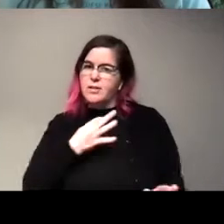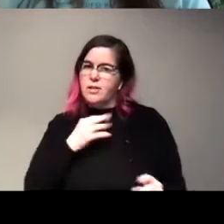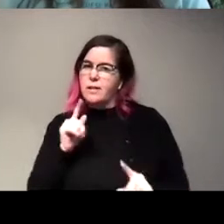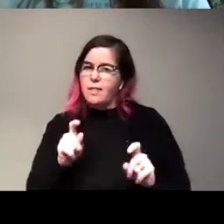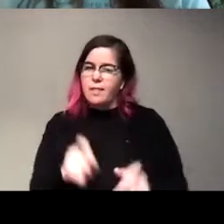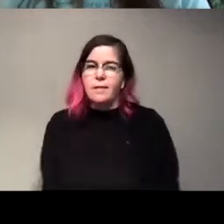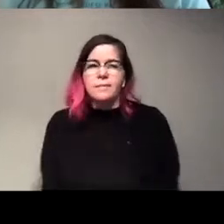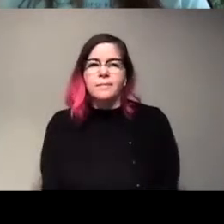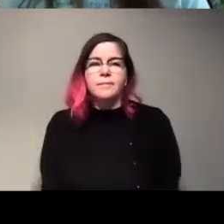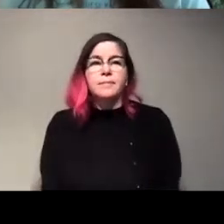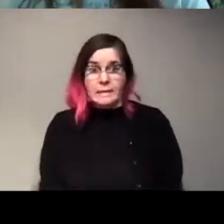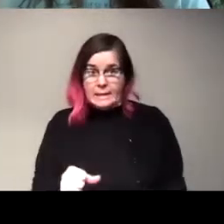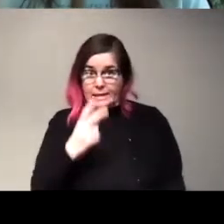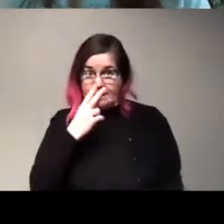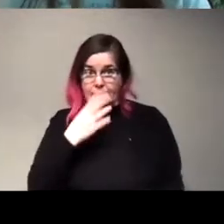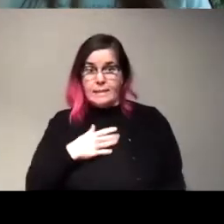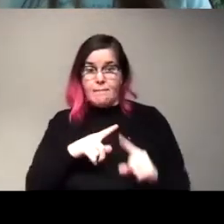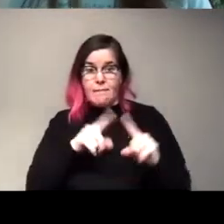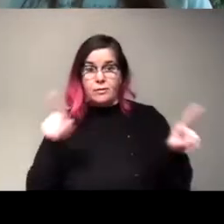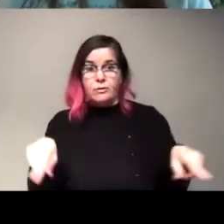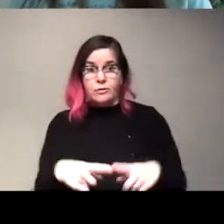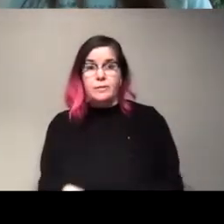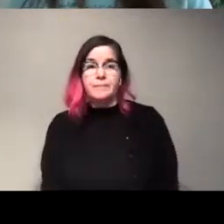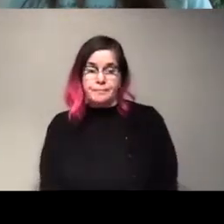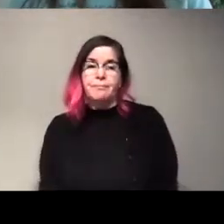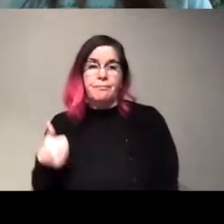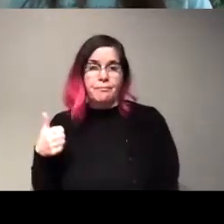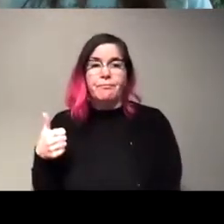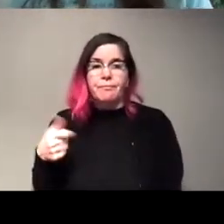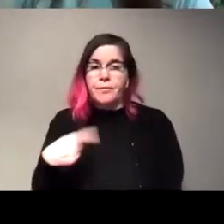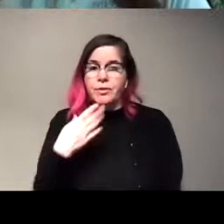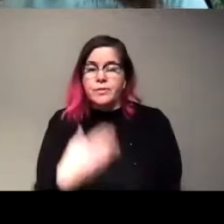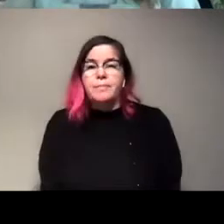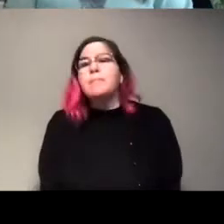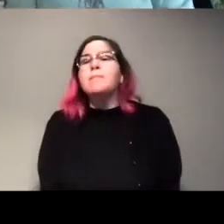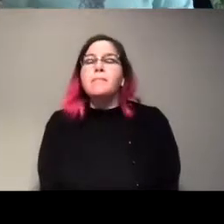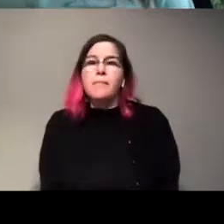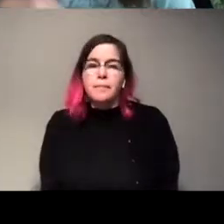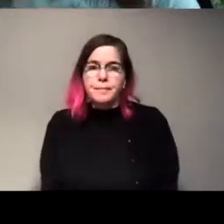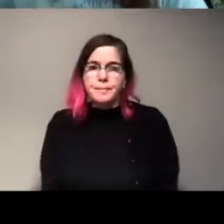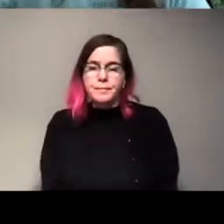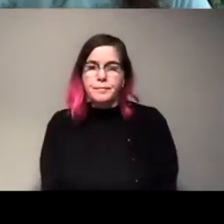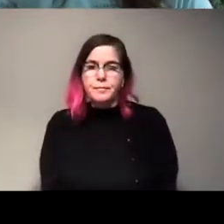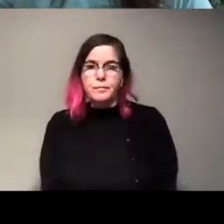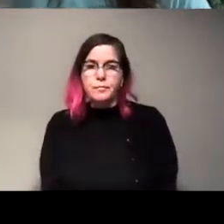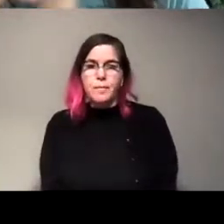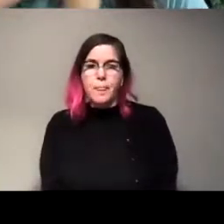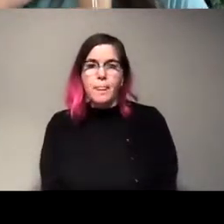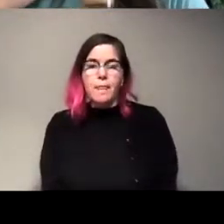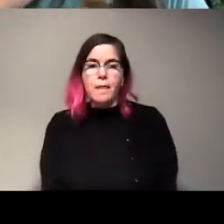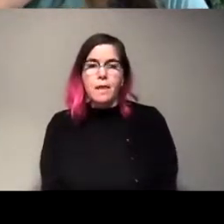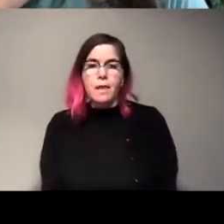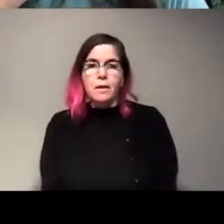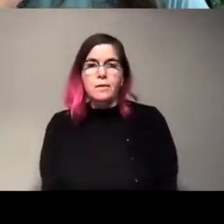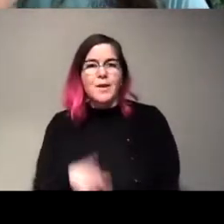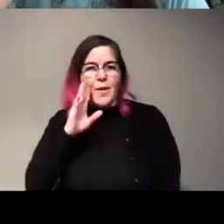Okay, can you see my? Yeah, that looks great. Okay, great. So hi,